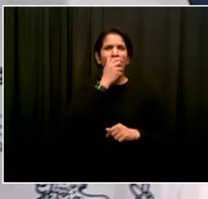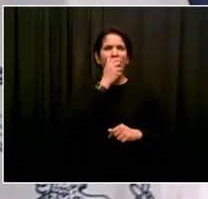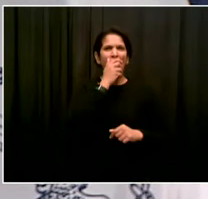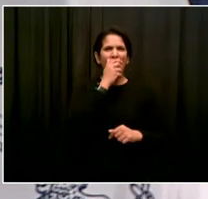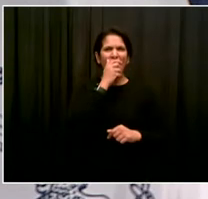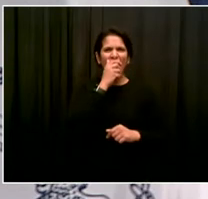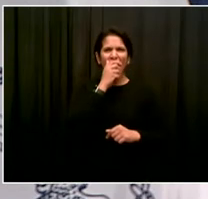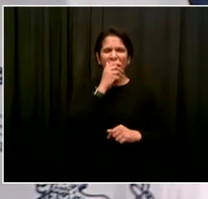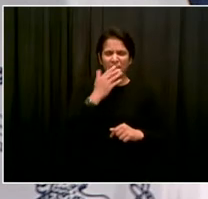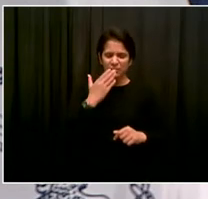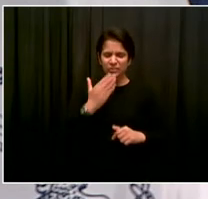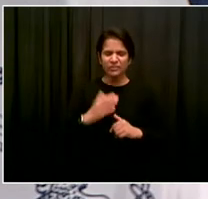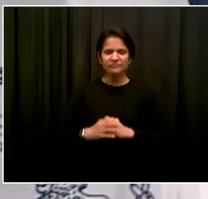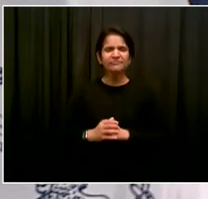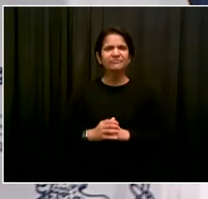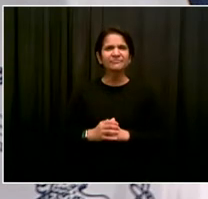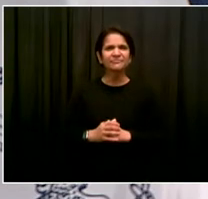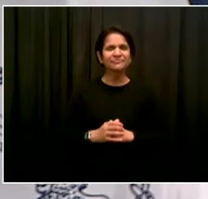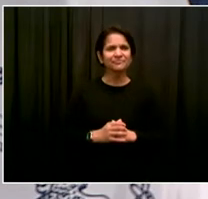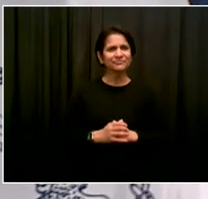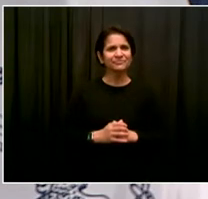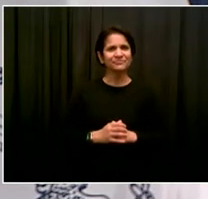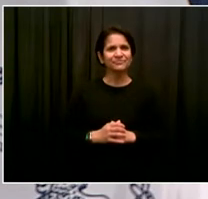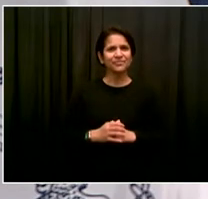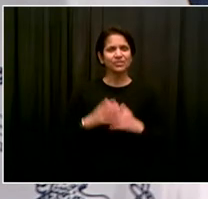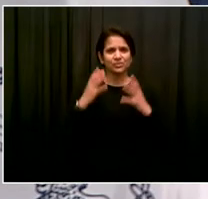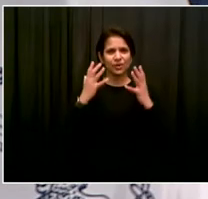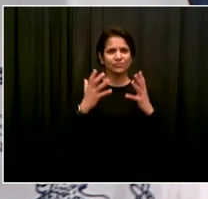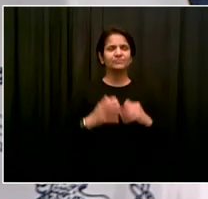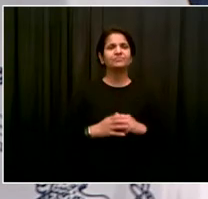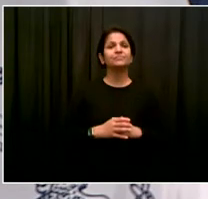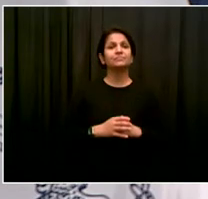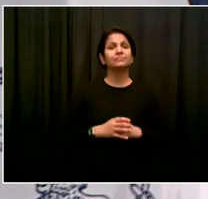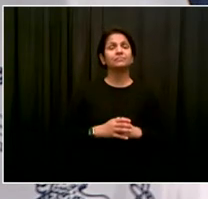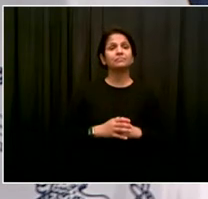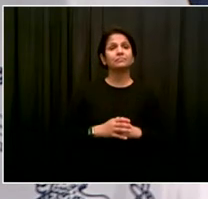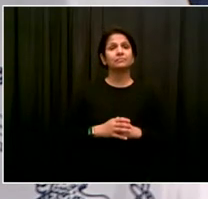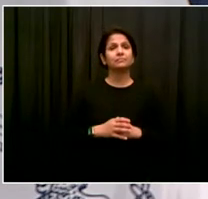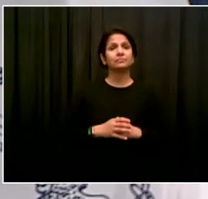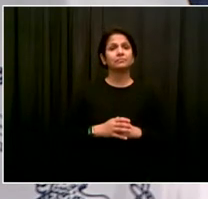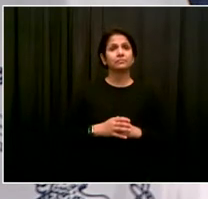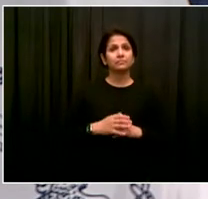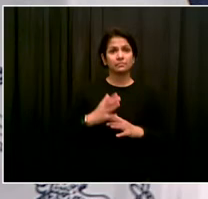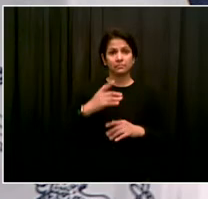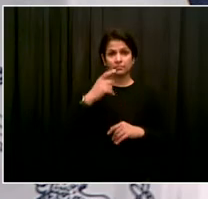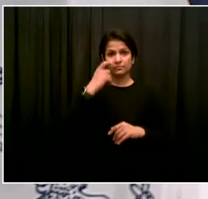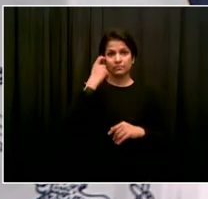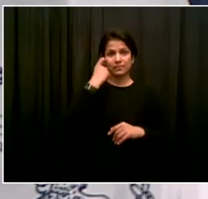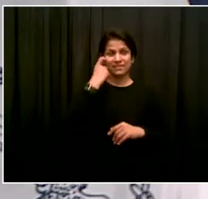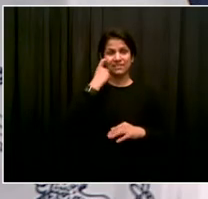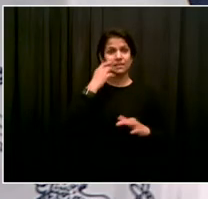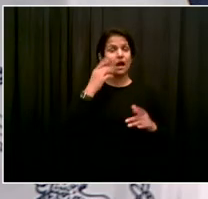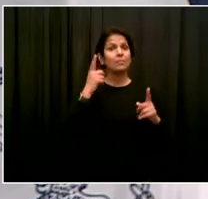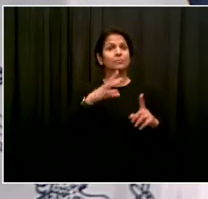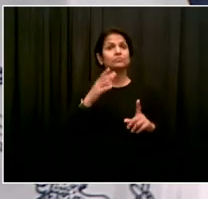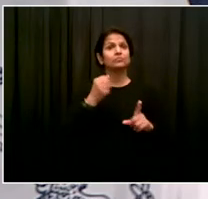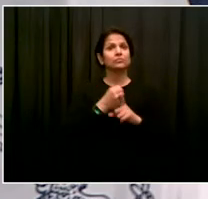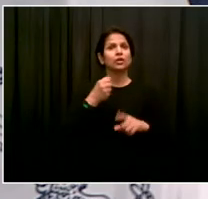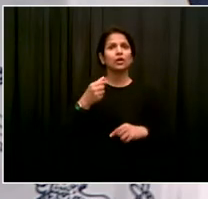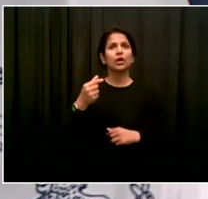In the context of the George Floyd killing and the important role that the video played